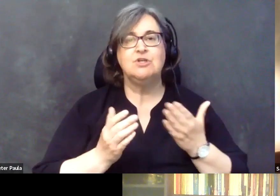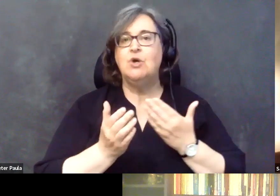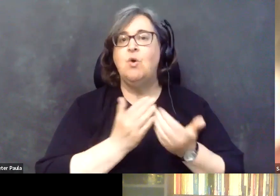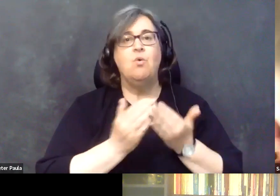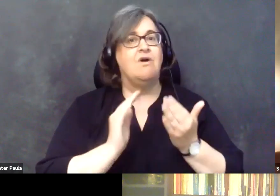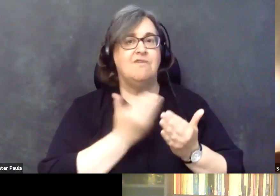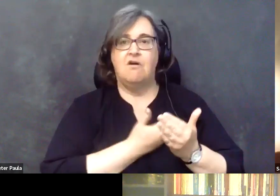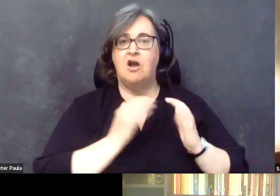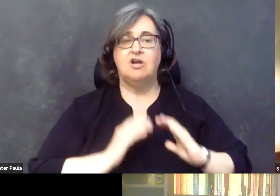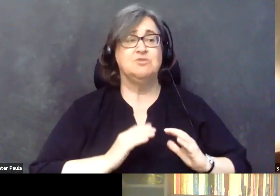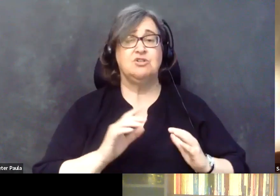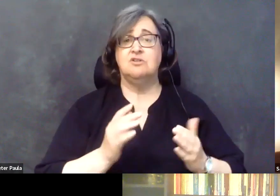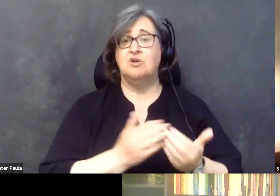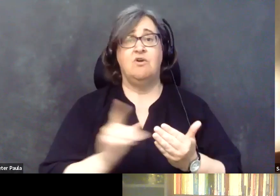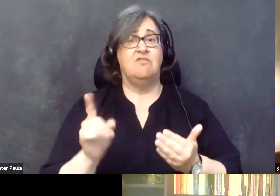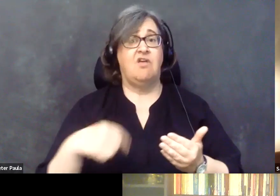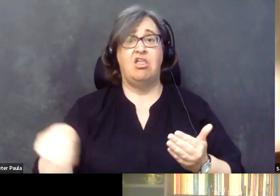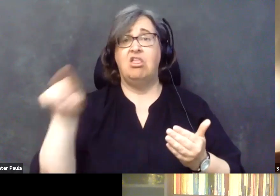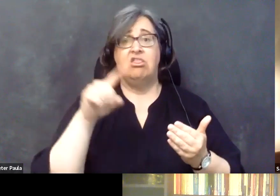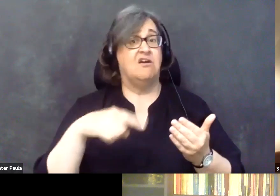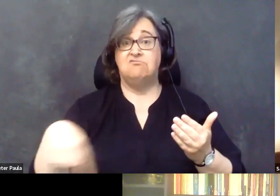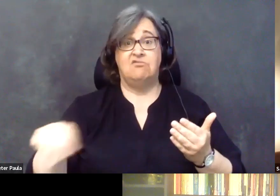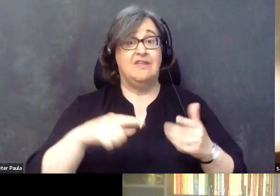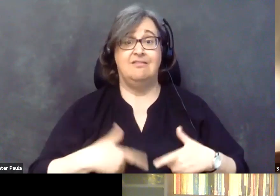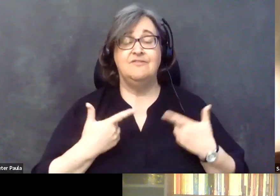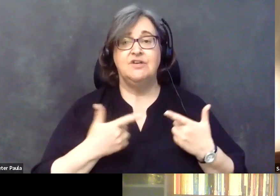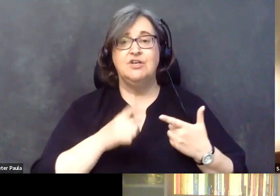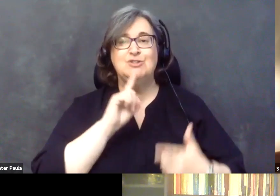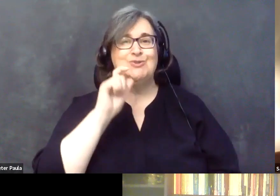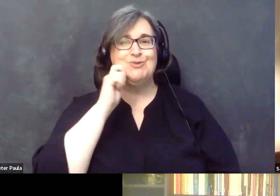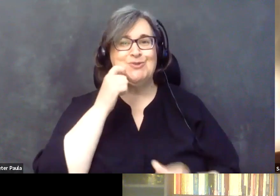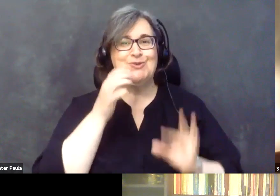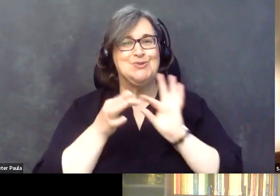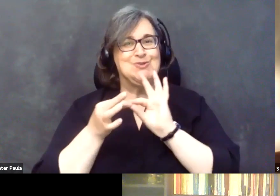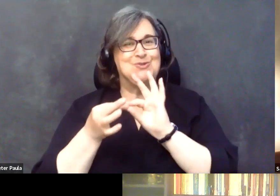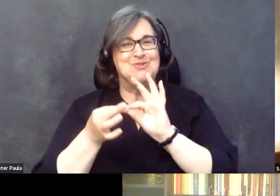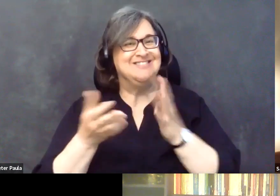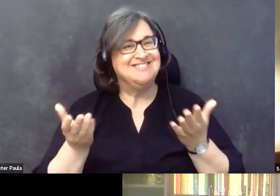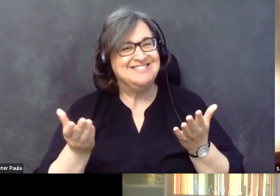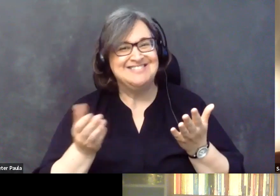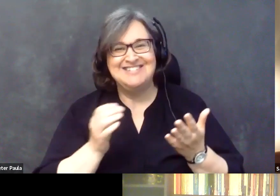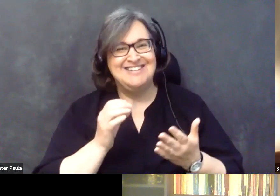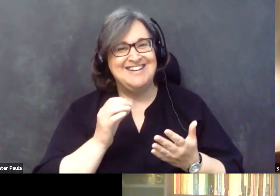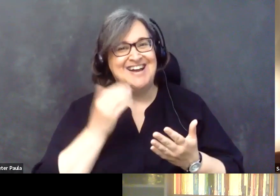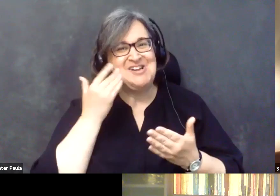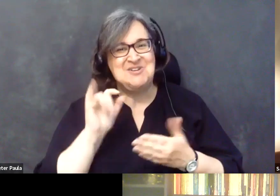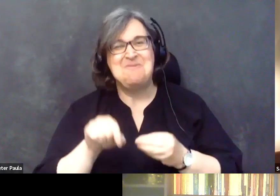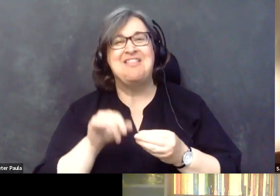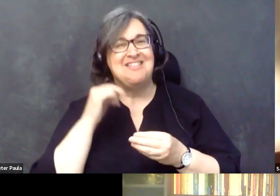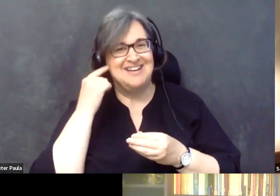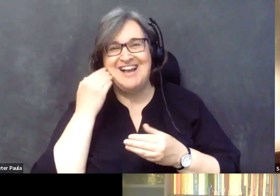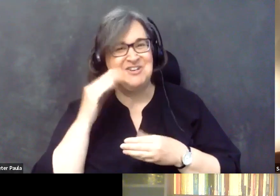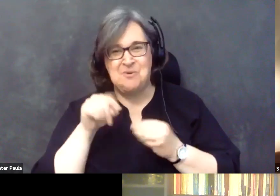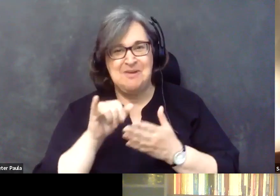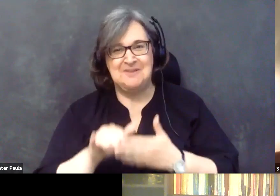may be and wherever they may live. So that's a cool connection that I wasn't actually too sure about. So tell me